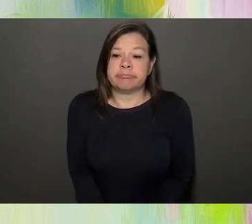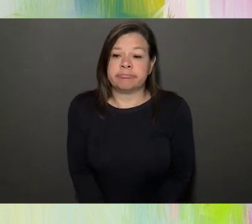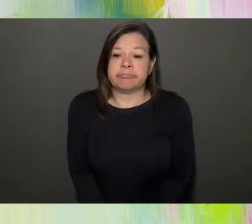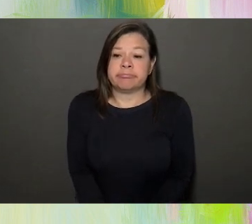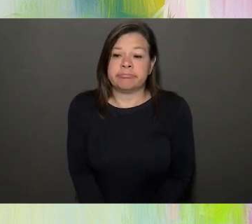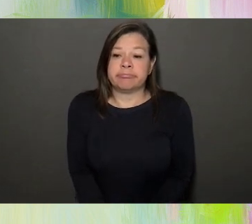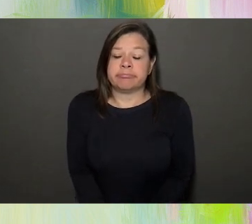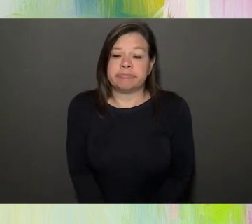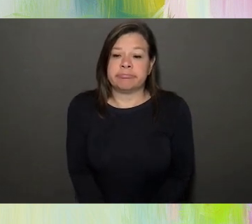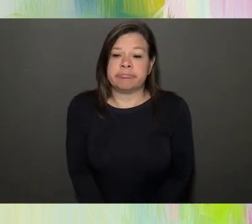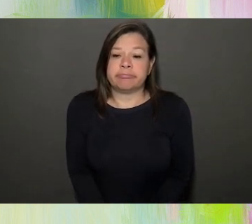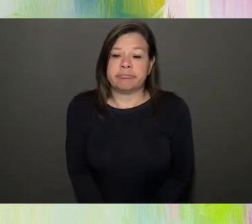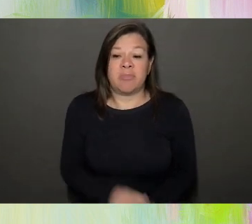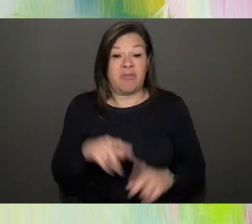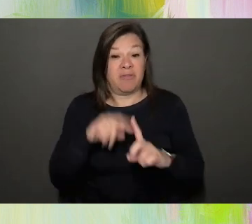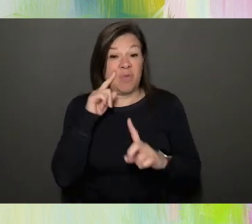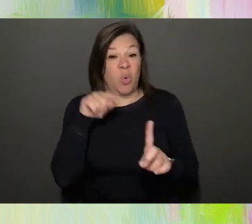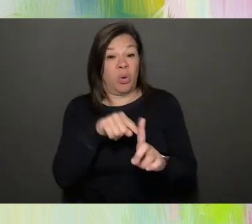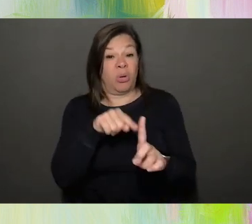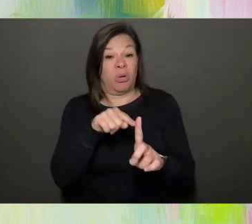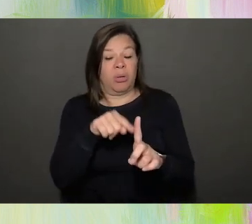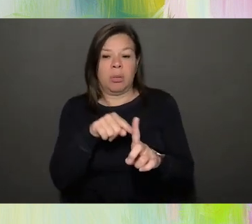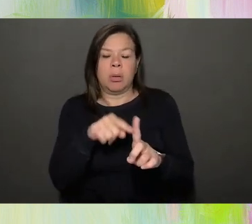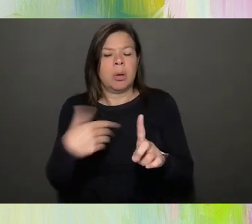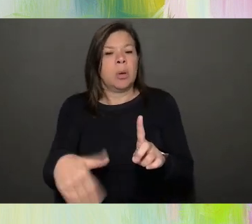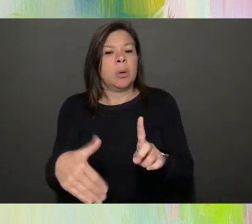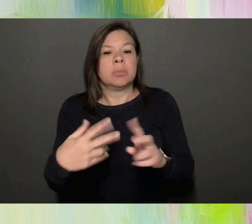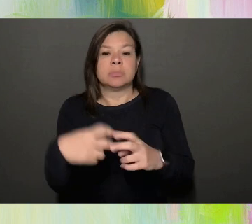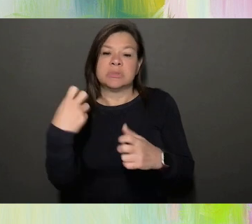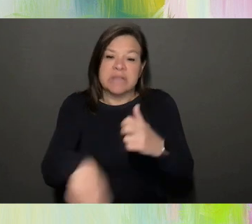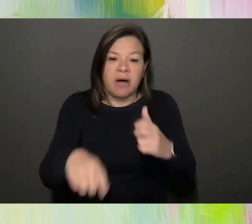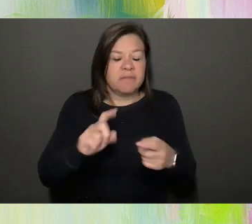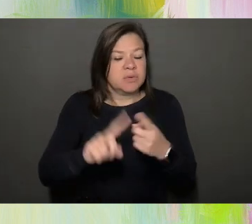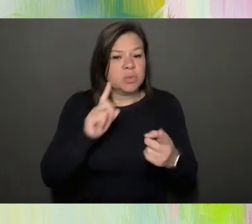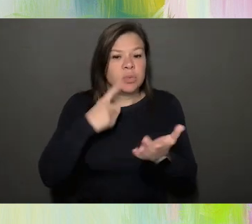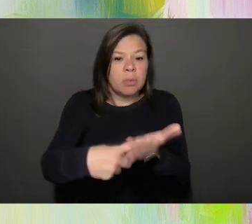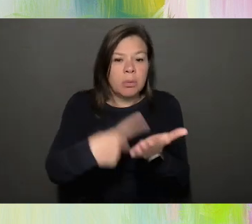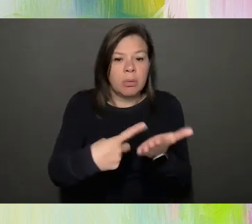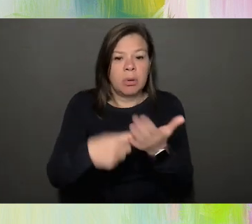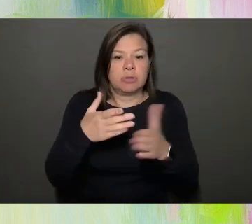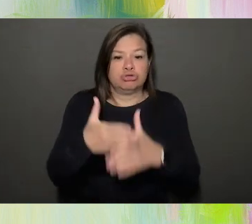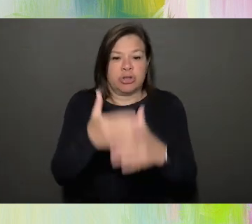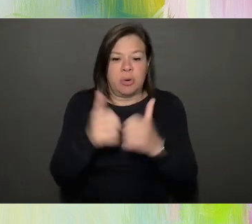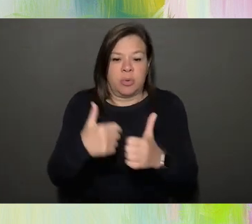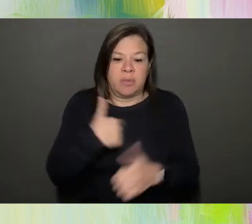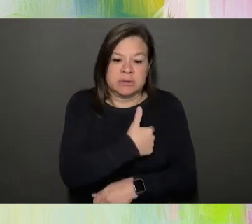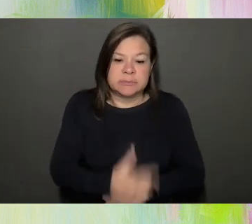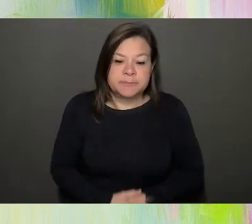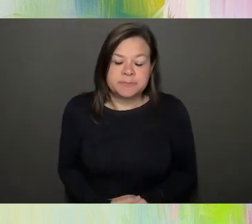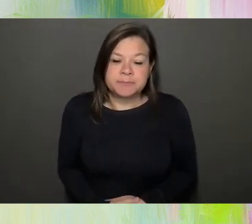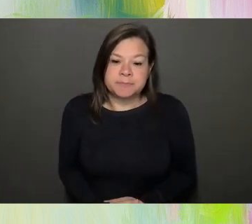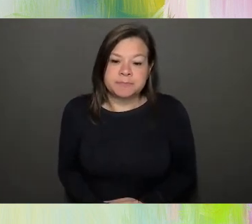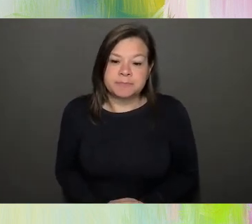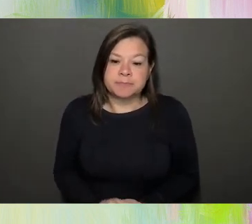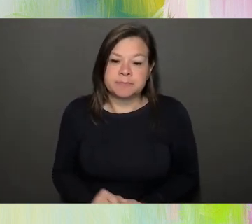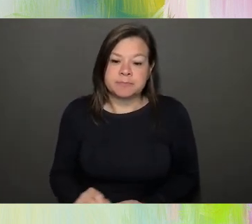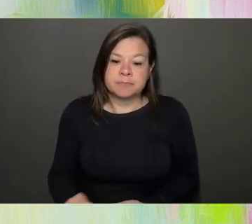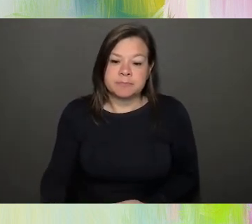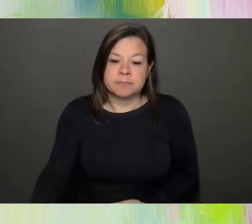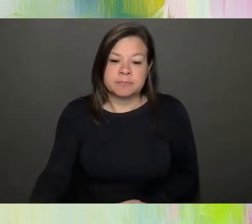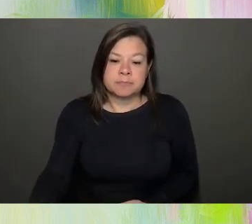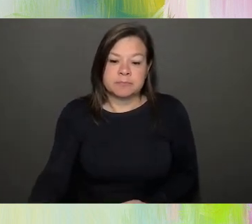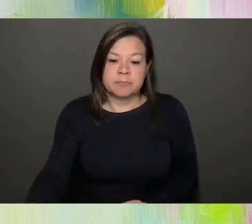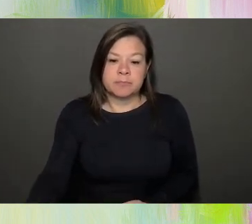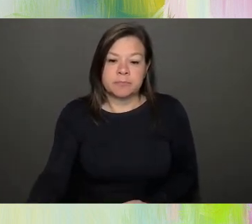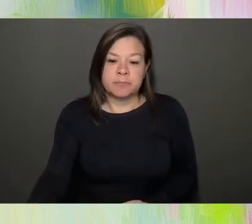that was very difficult for him to talk about and to share with us. Um, let me see. I can't. Okay.